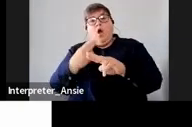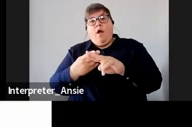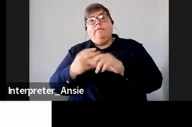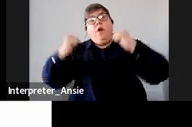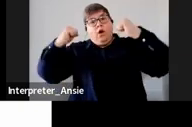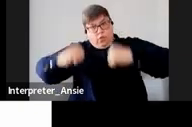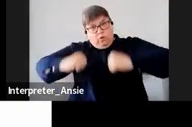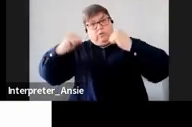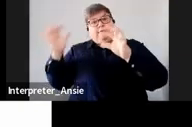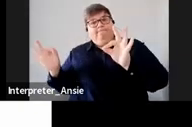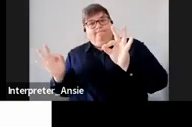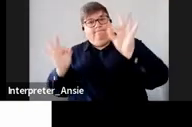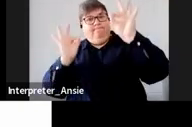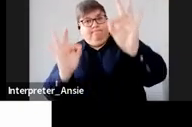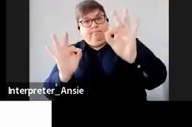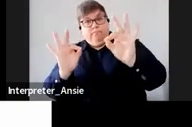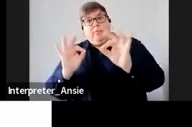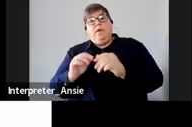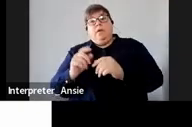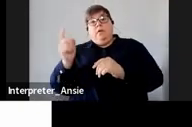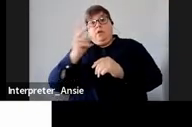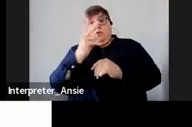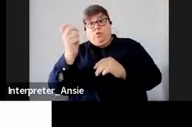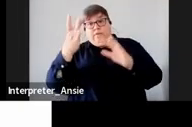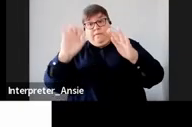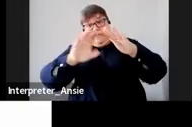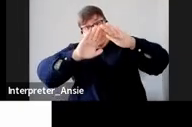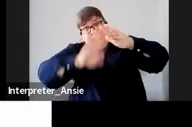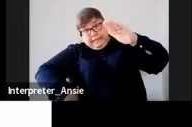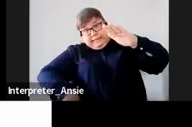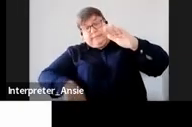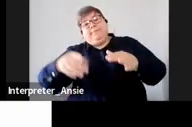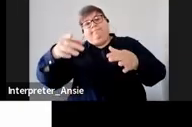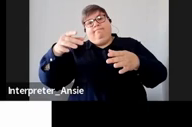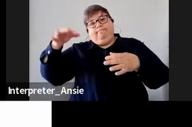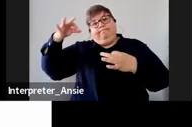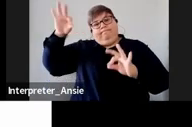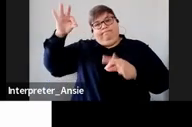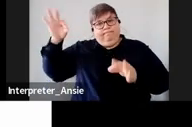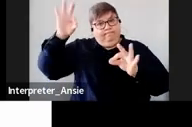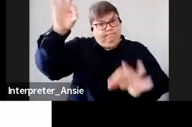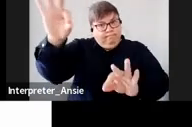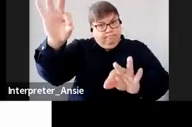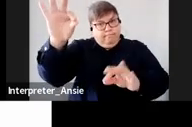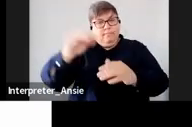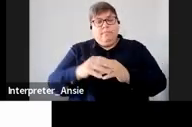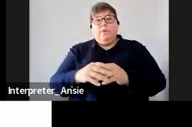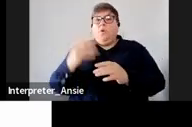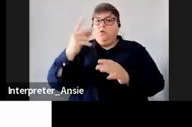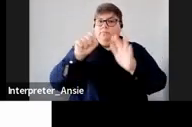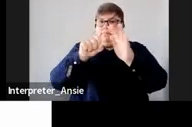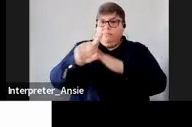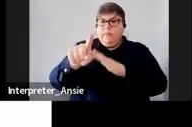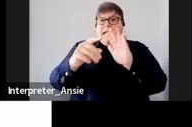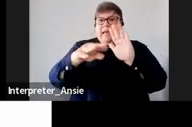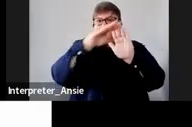when the estate was less than 250,000 please also send us the inventory that